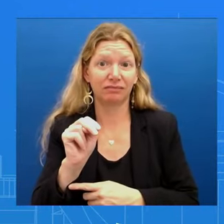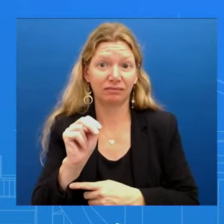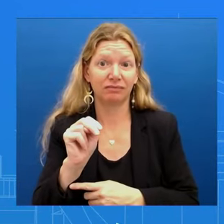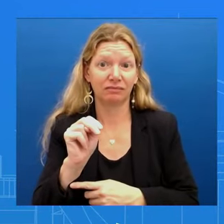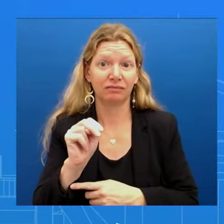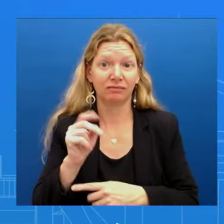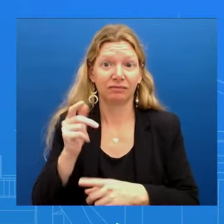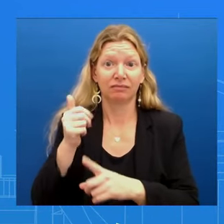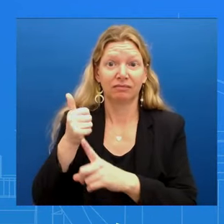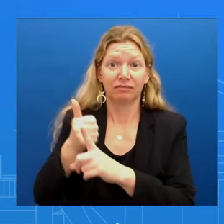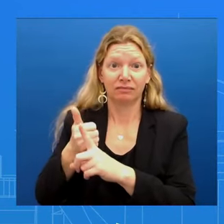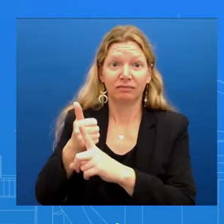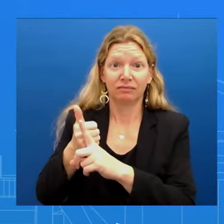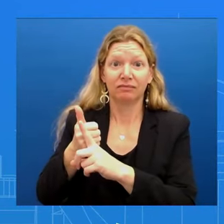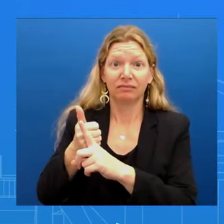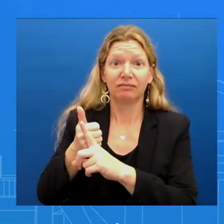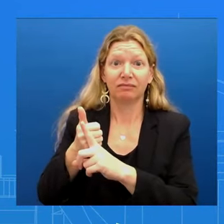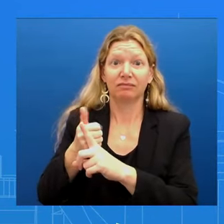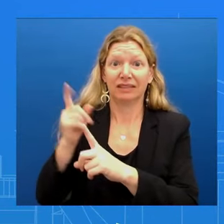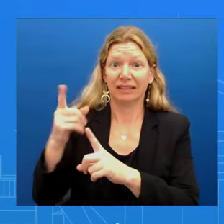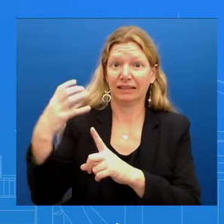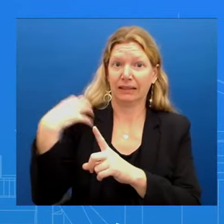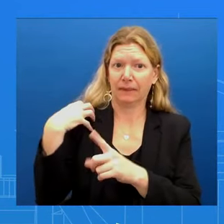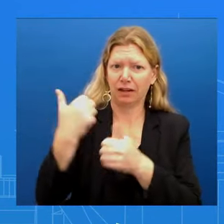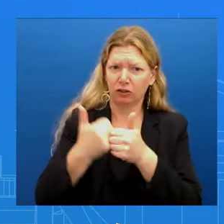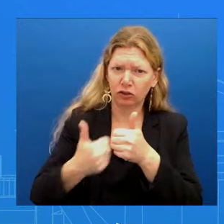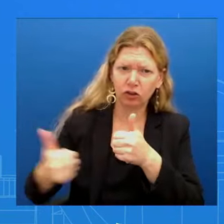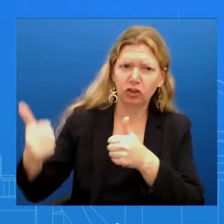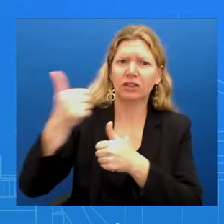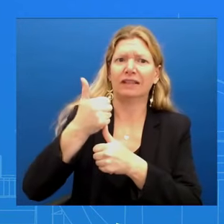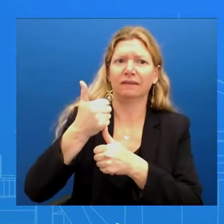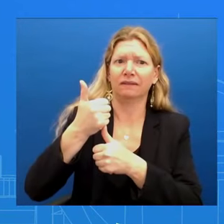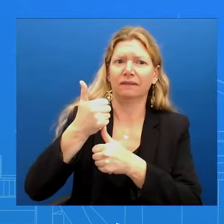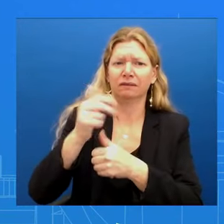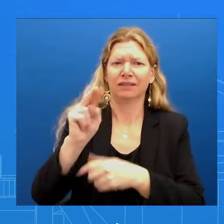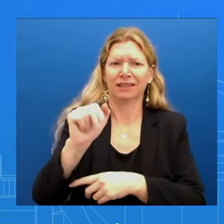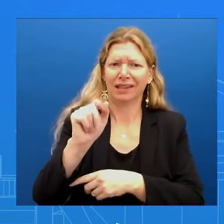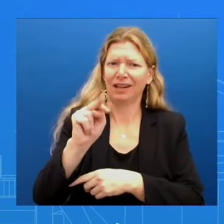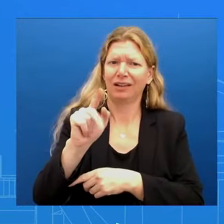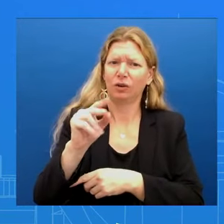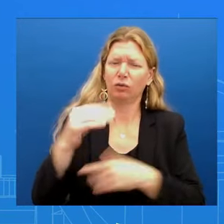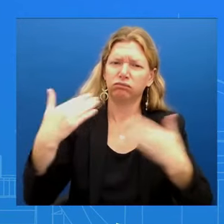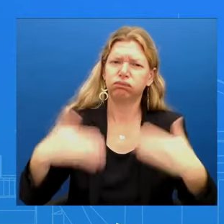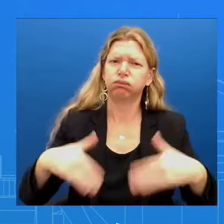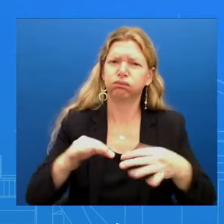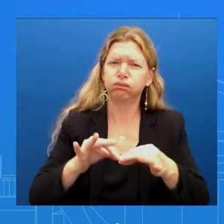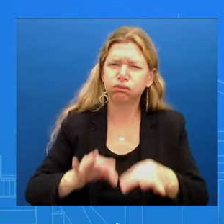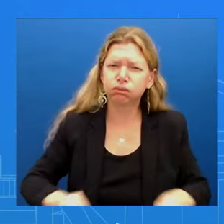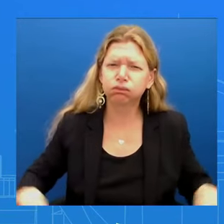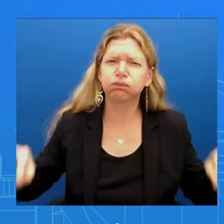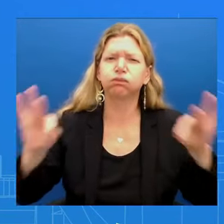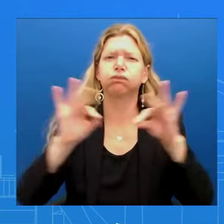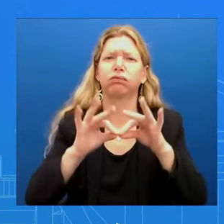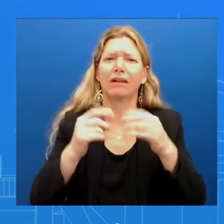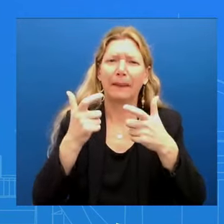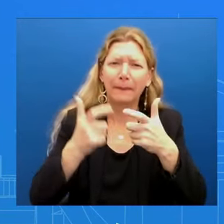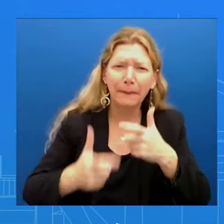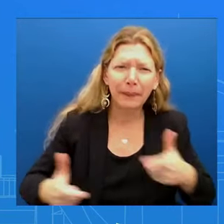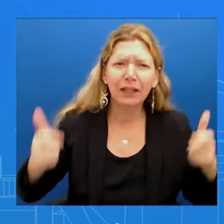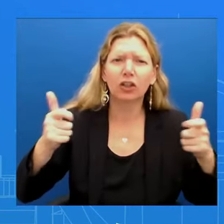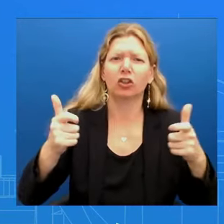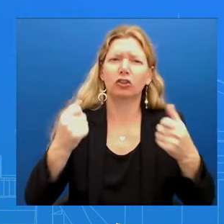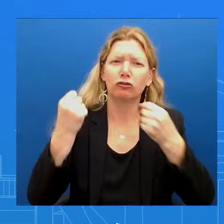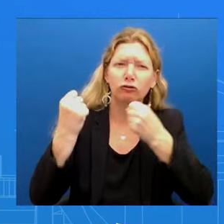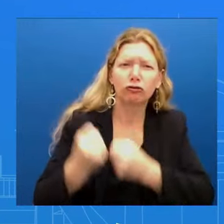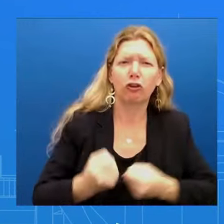it's ever been before And he has really prioritized our network of alliances and partnerships around the world And of course NATO